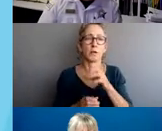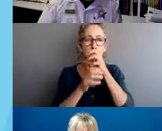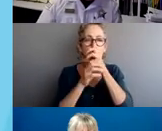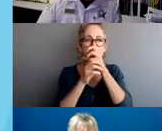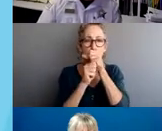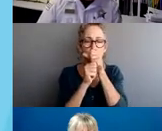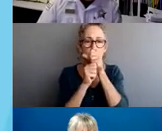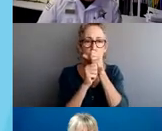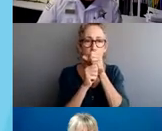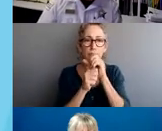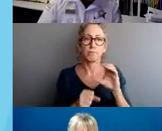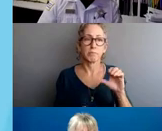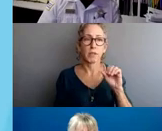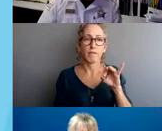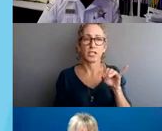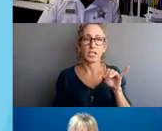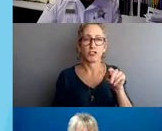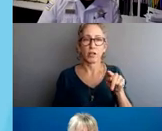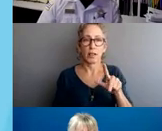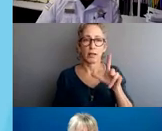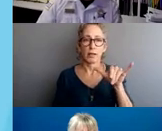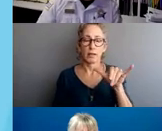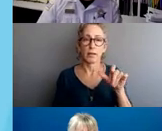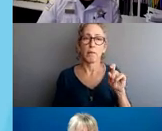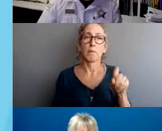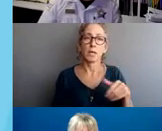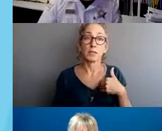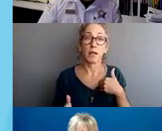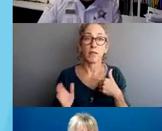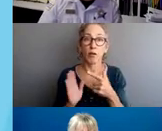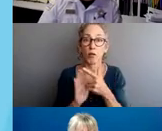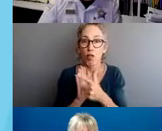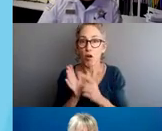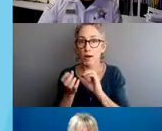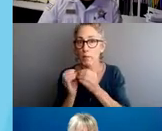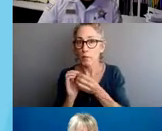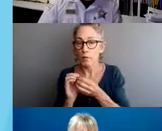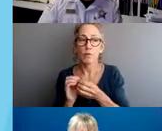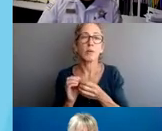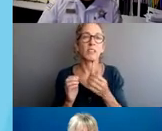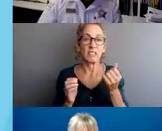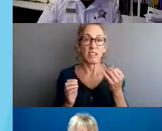any information concerning a log number investigation will be subject to discipline.